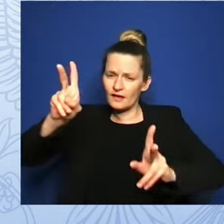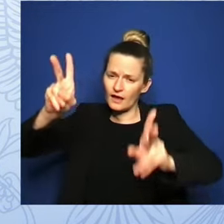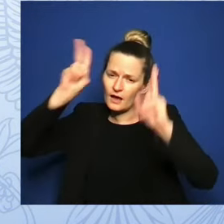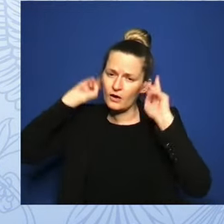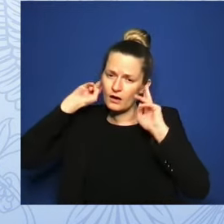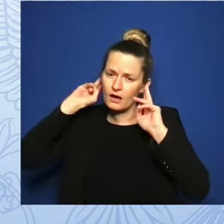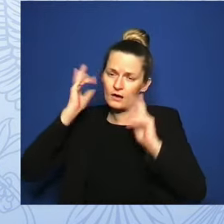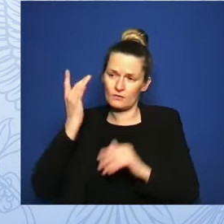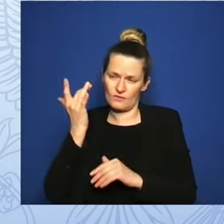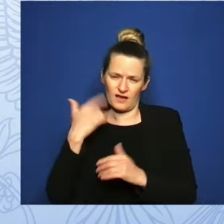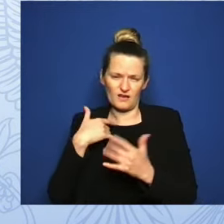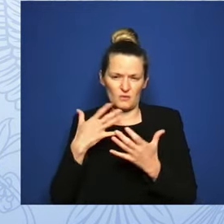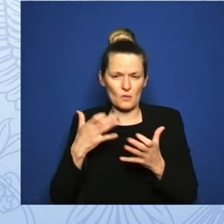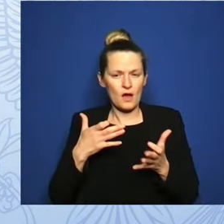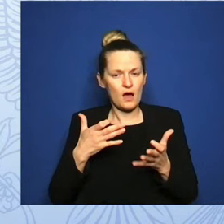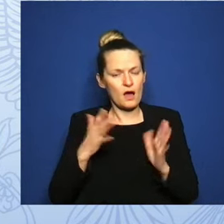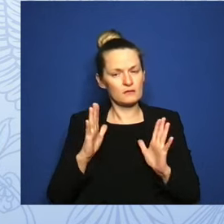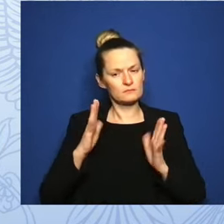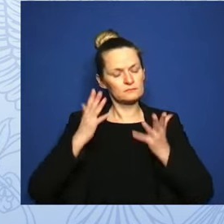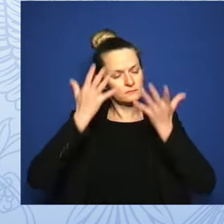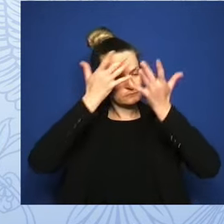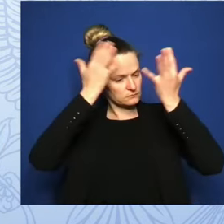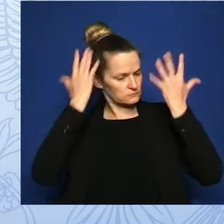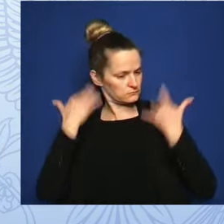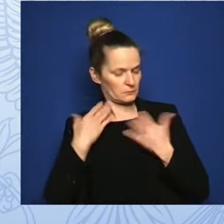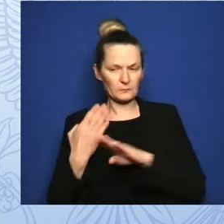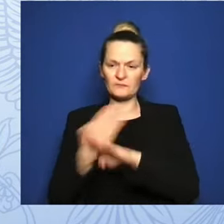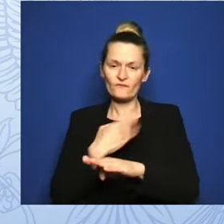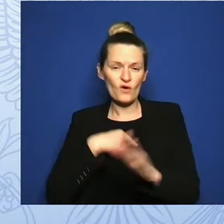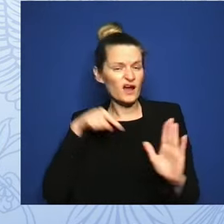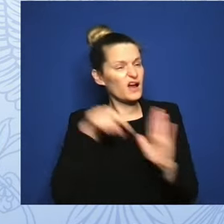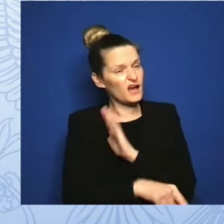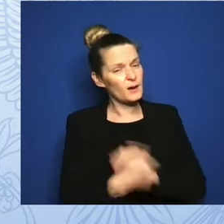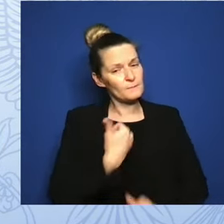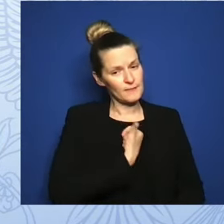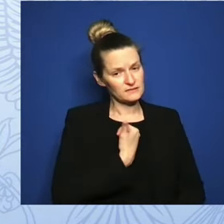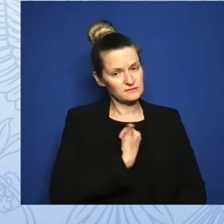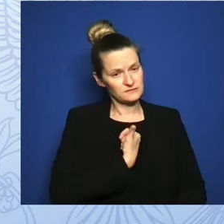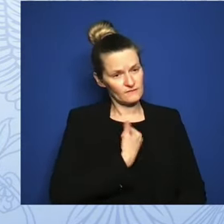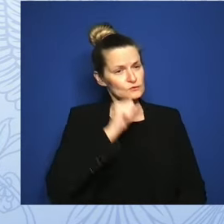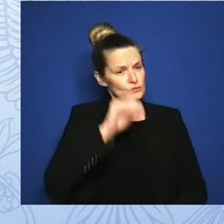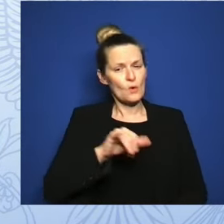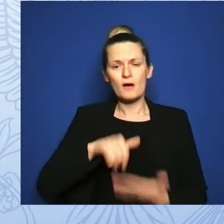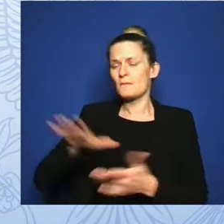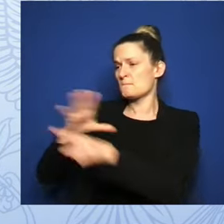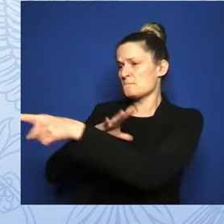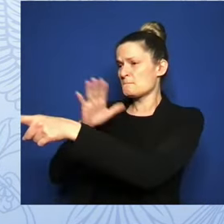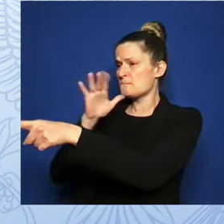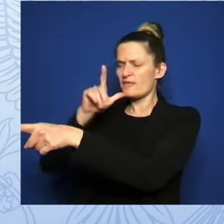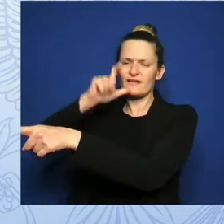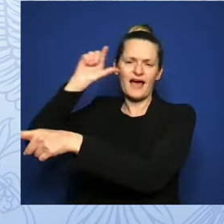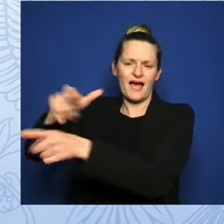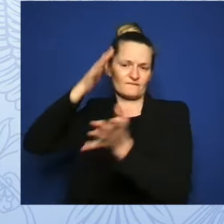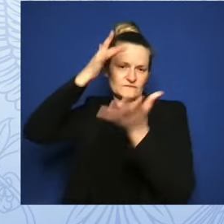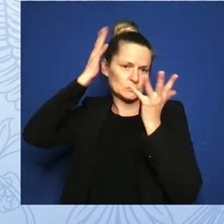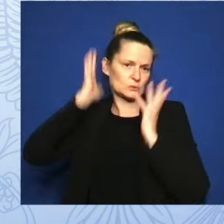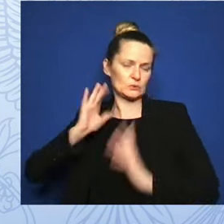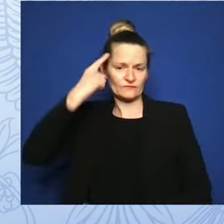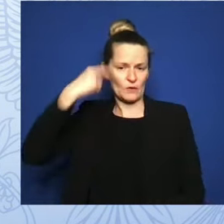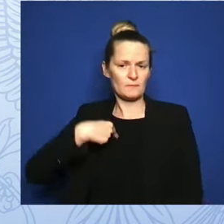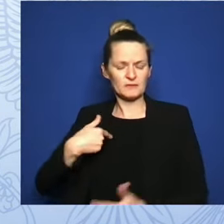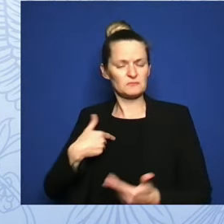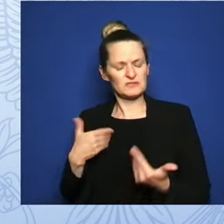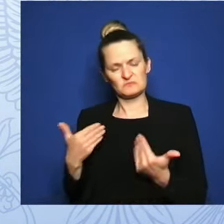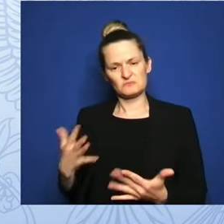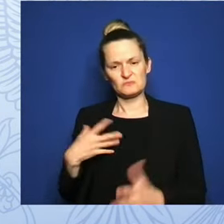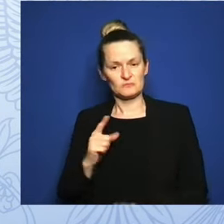And that's why my daughter was stillborn in the bathroom of a beauty salon. Derek was waiting for me outside and I